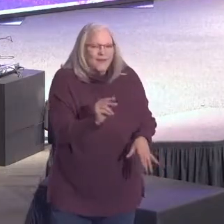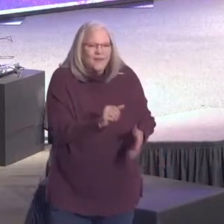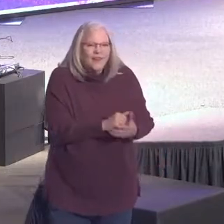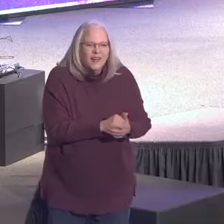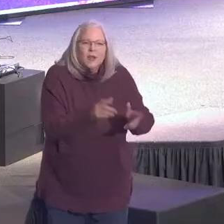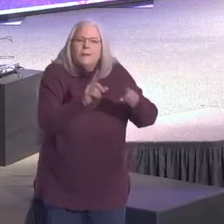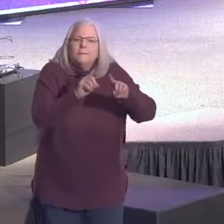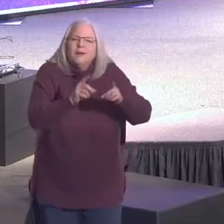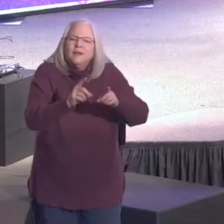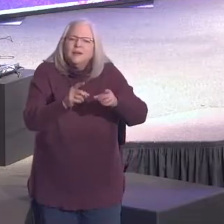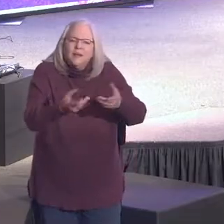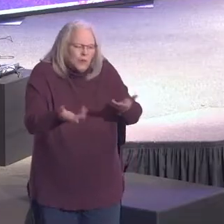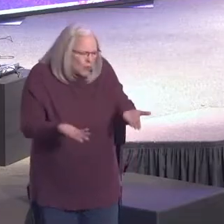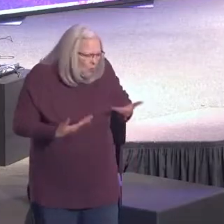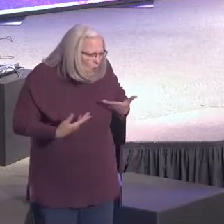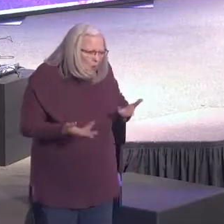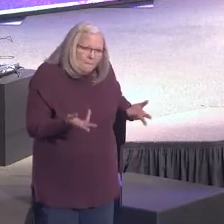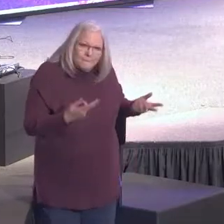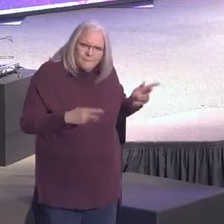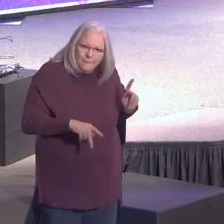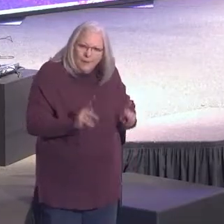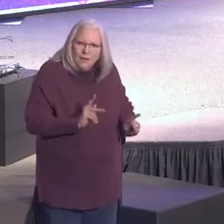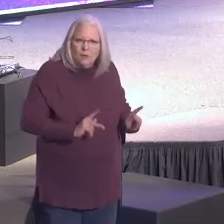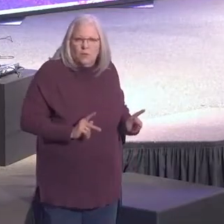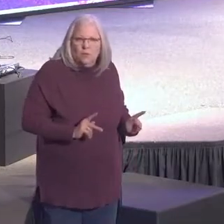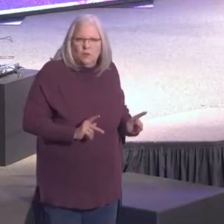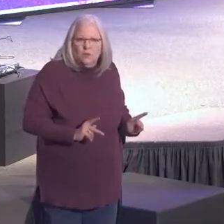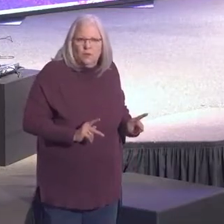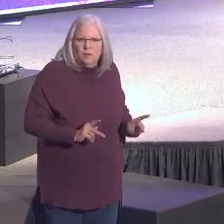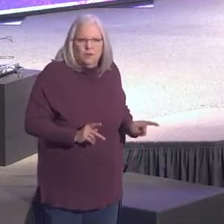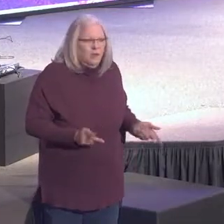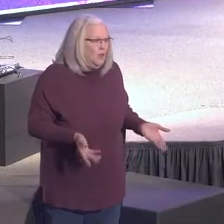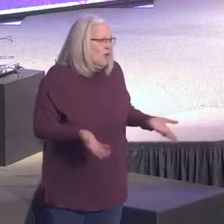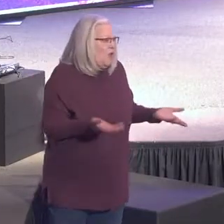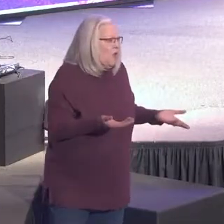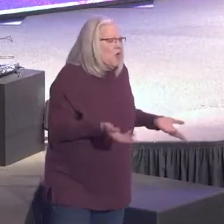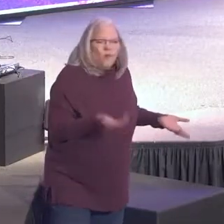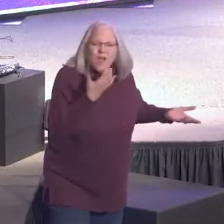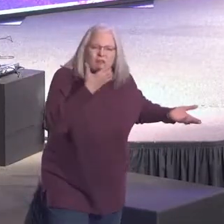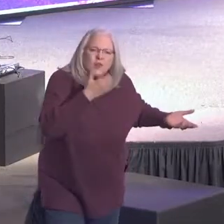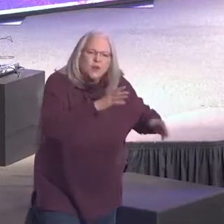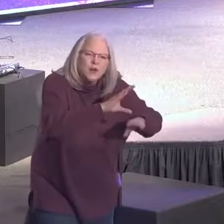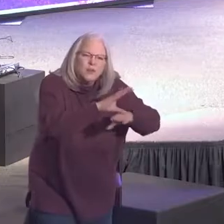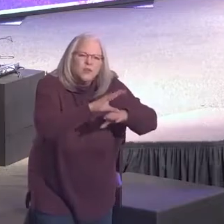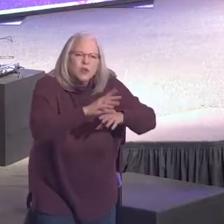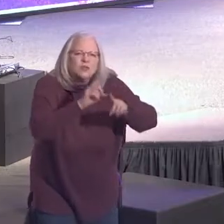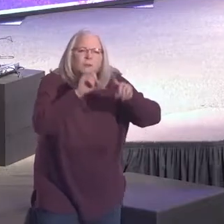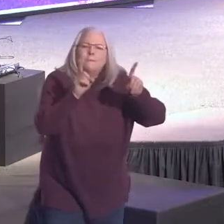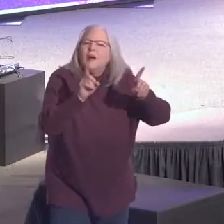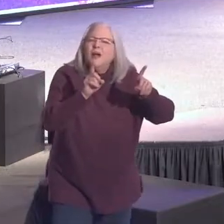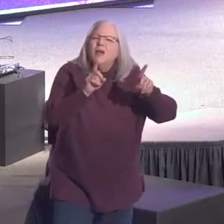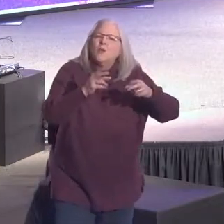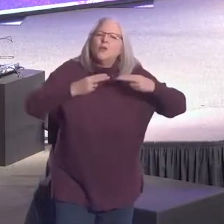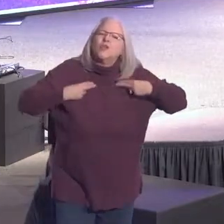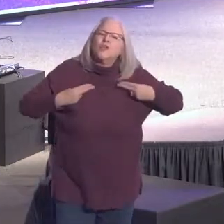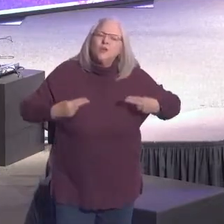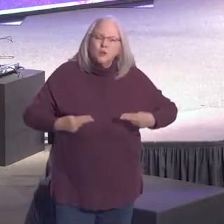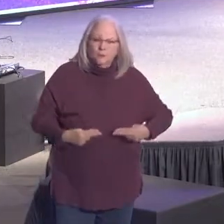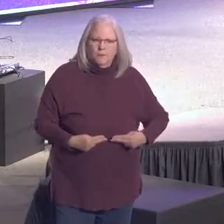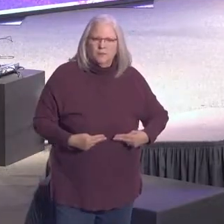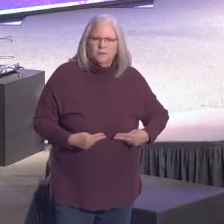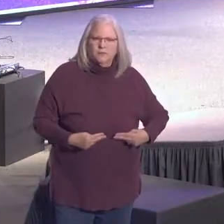We're people. Right? And we have a mighty church here. We have an incredible church, but we are human beings